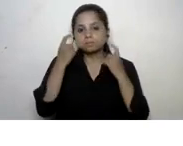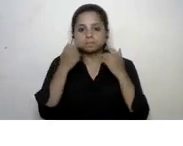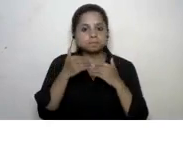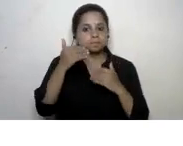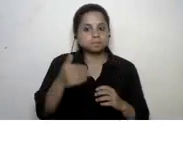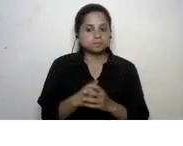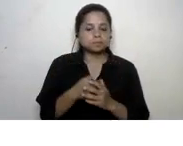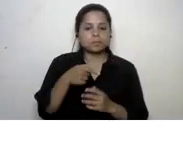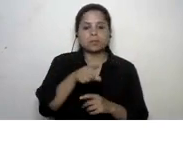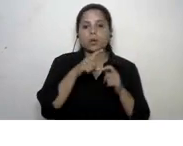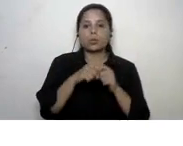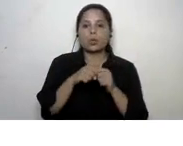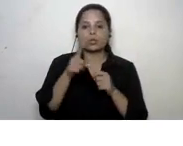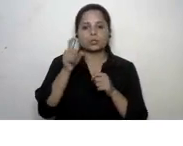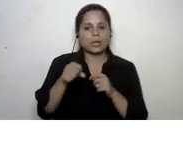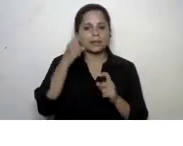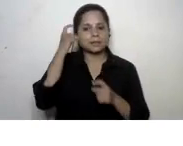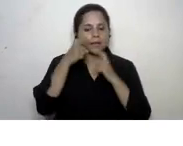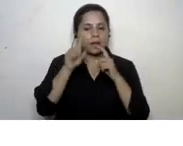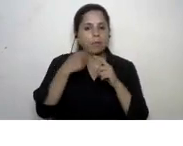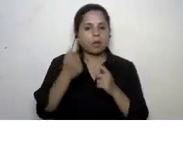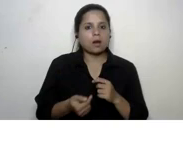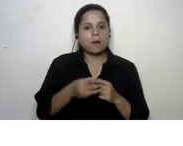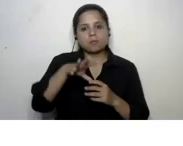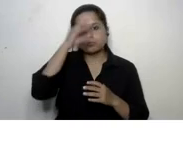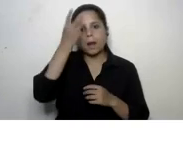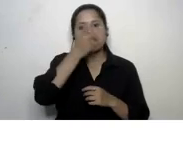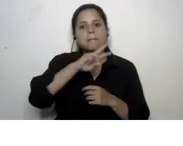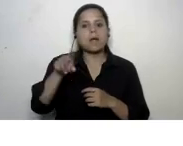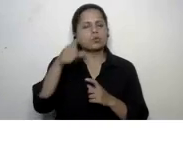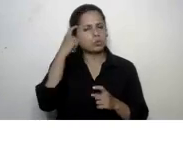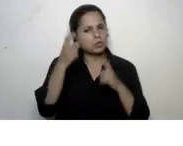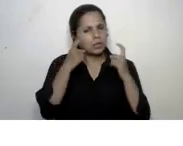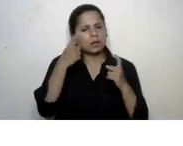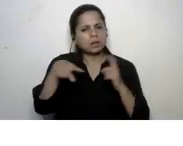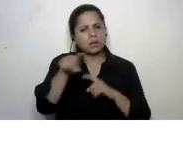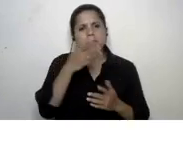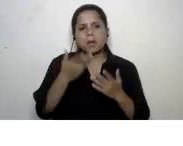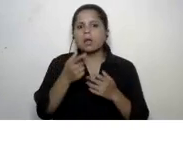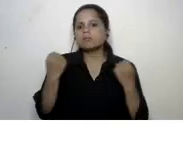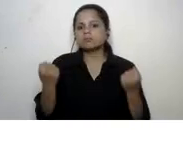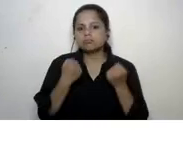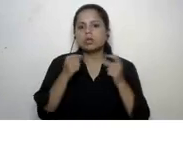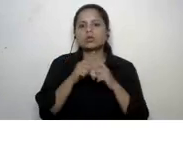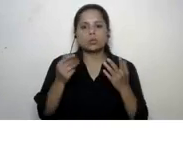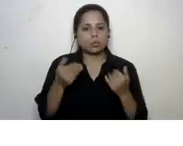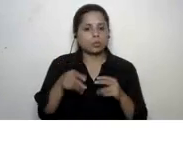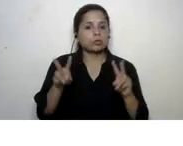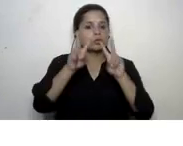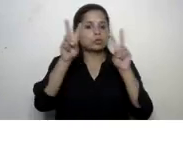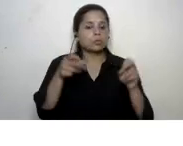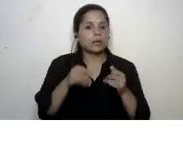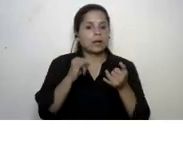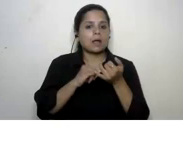these are questions which you can think about take away with you think about them and maybe act on them in the context of the